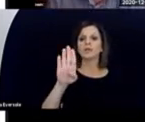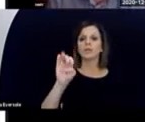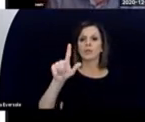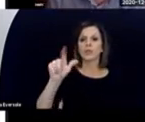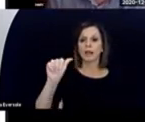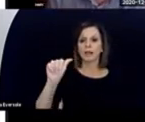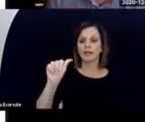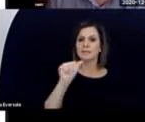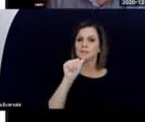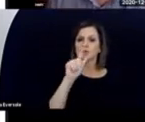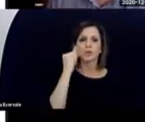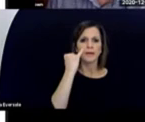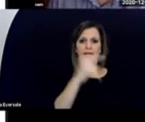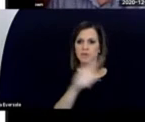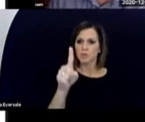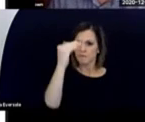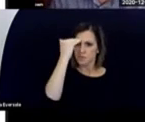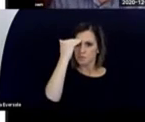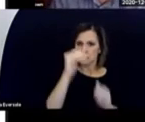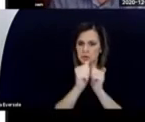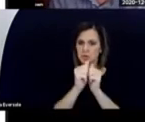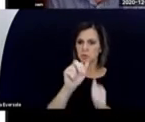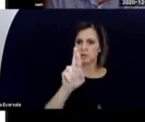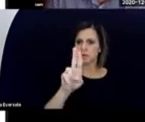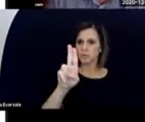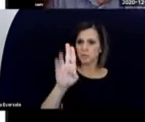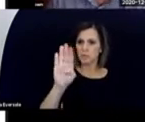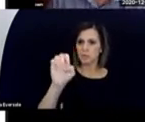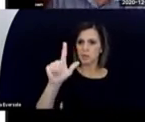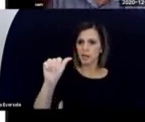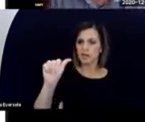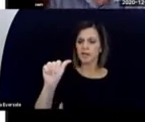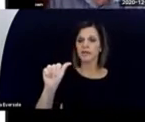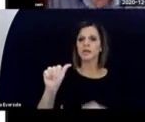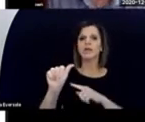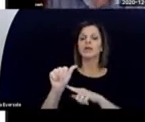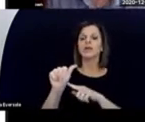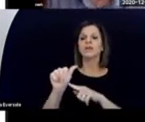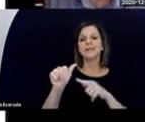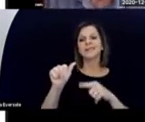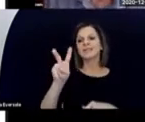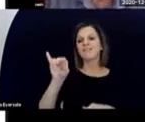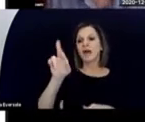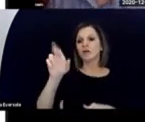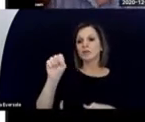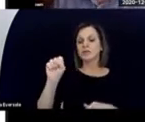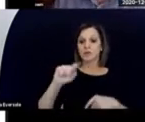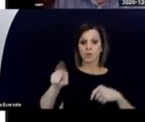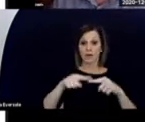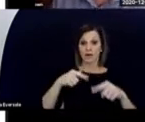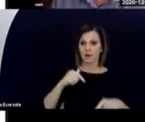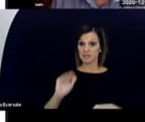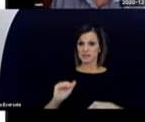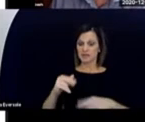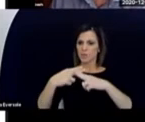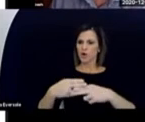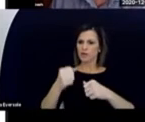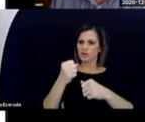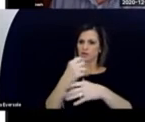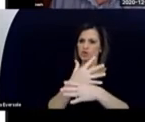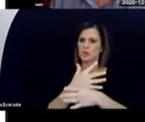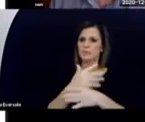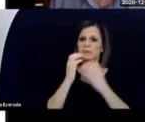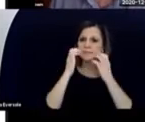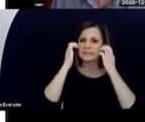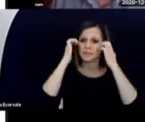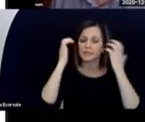Rubella is a virus, and when I was a child, we called it German measles. And I don't know why we called